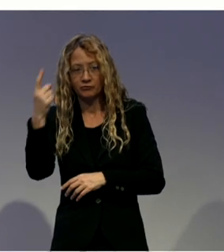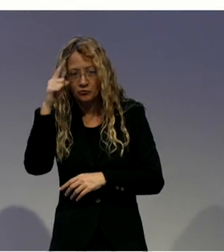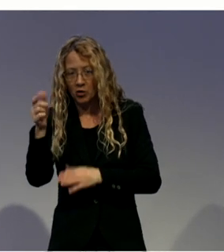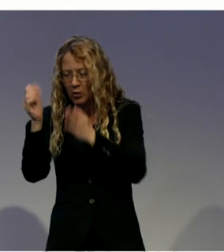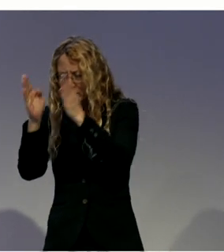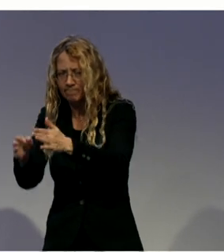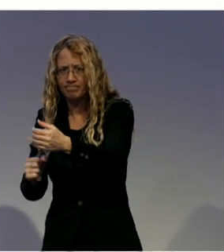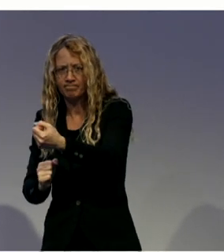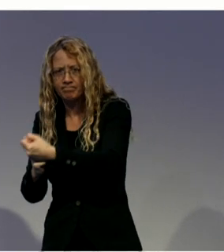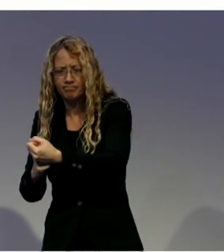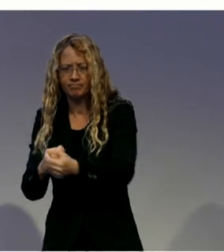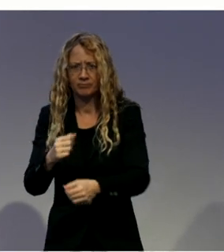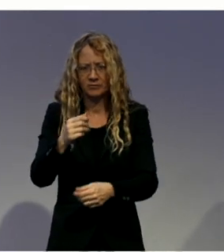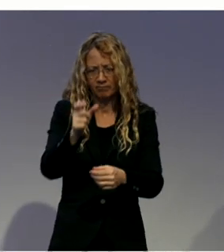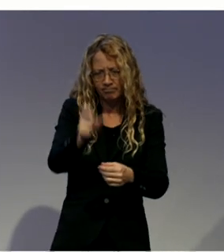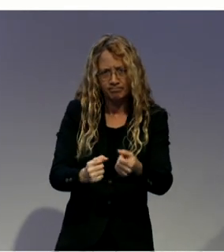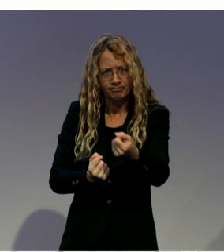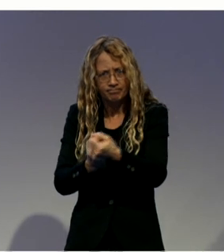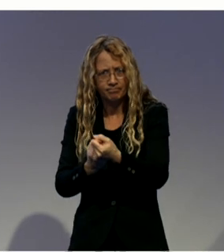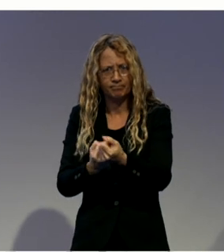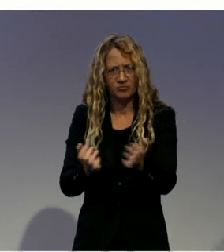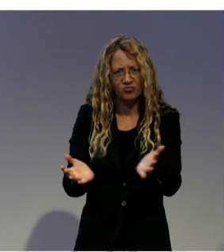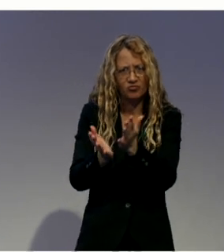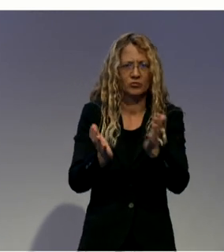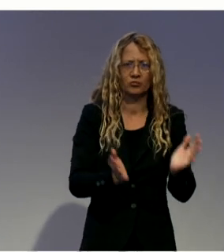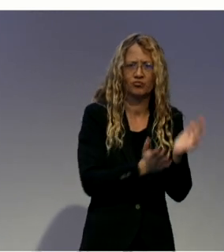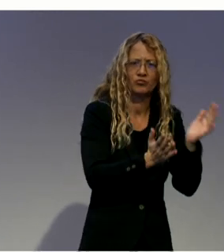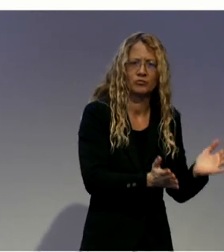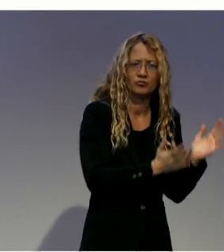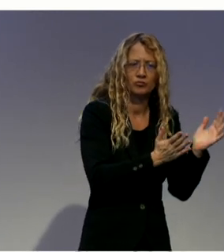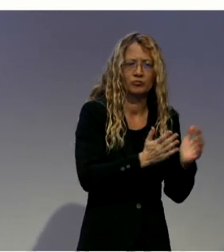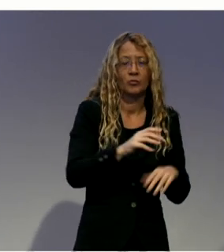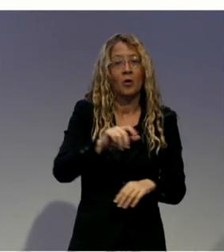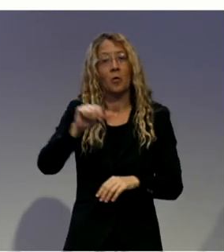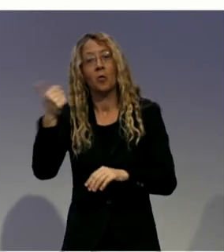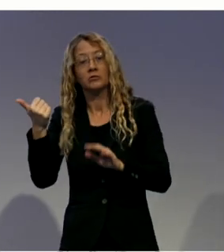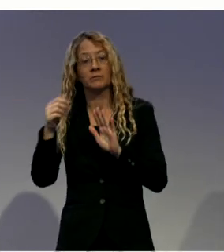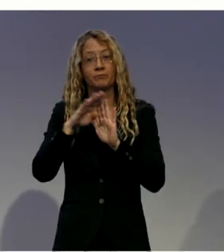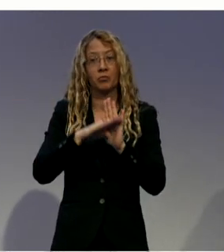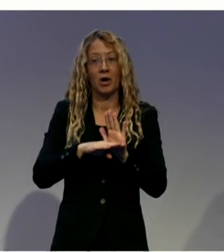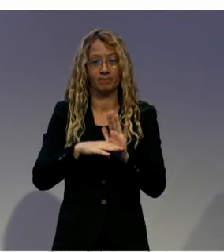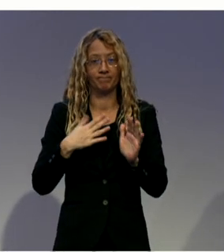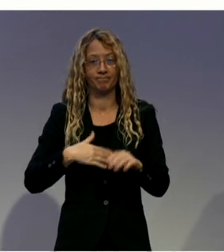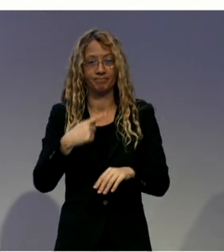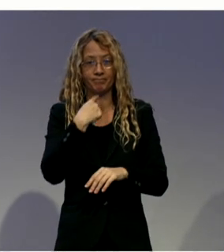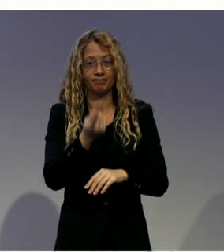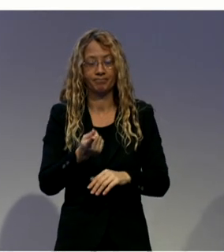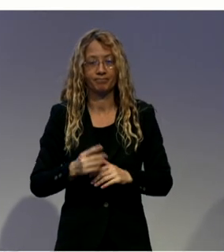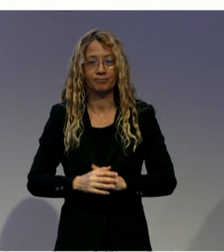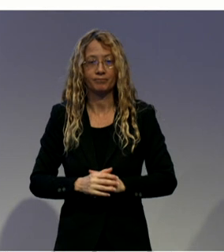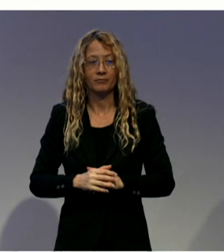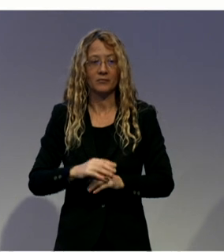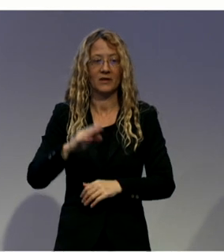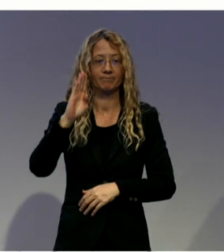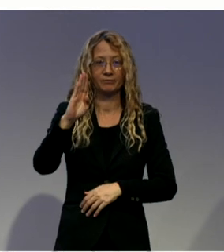So the next program I'd like to talk to you about is the BCAN's persons with disability